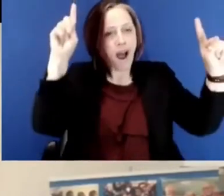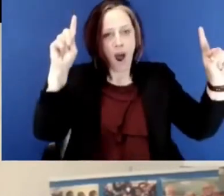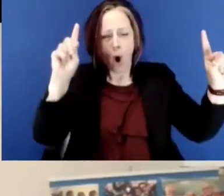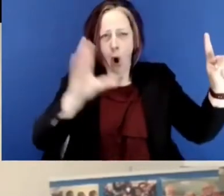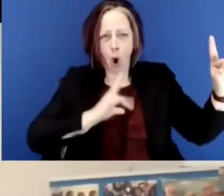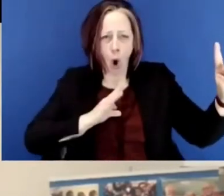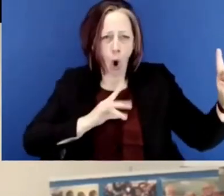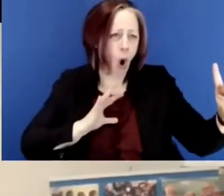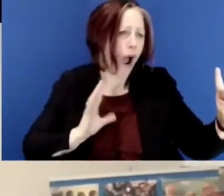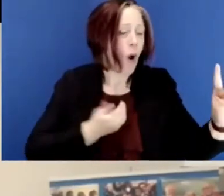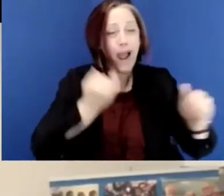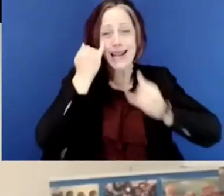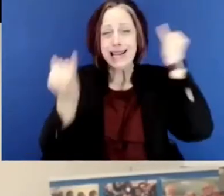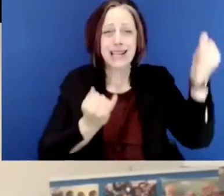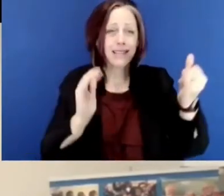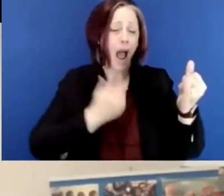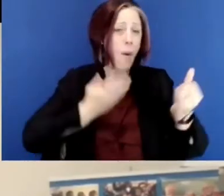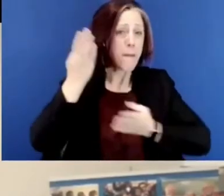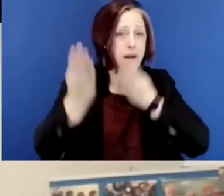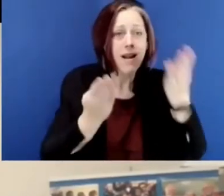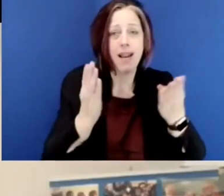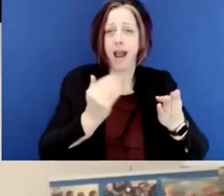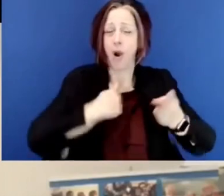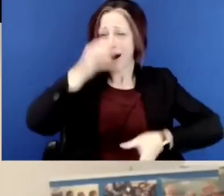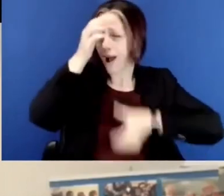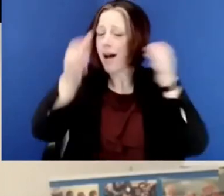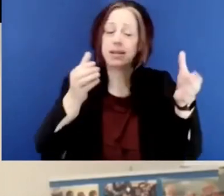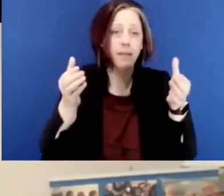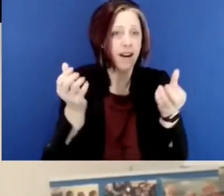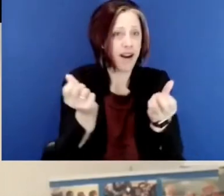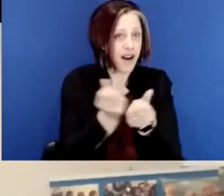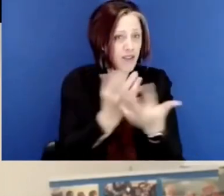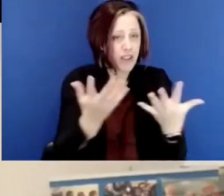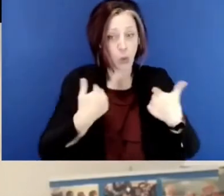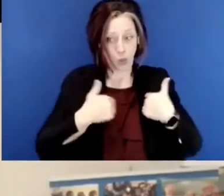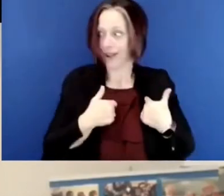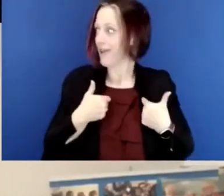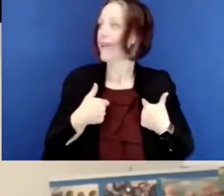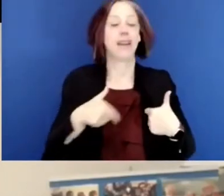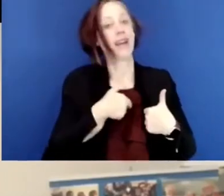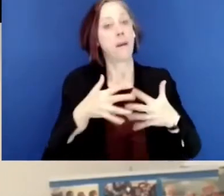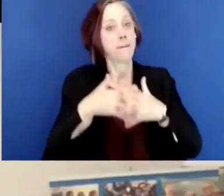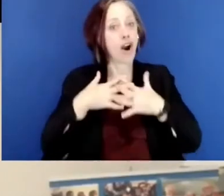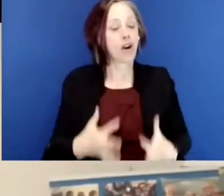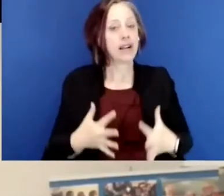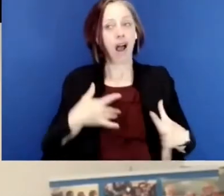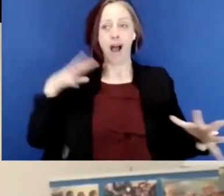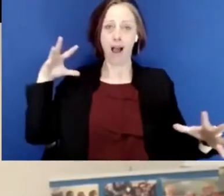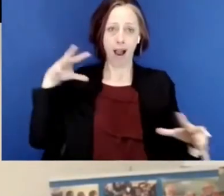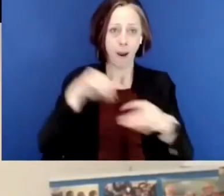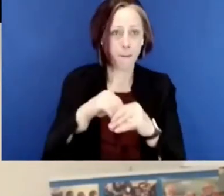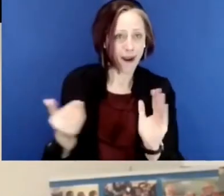suddenly the embrace of our ideas, our bid, our concept, and just of us as